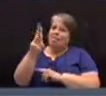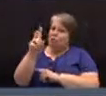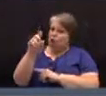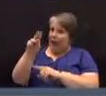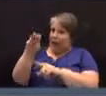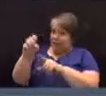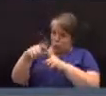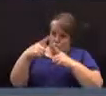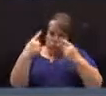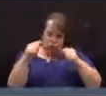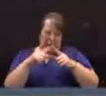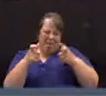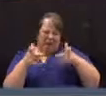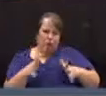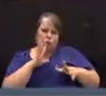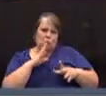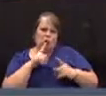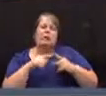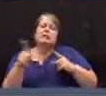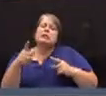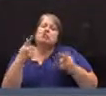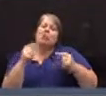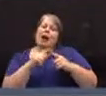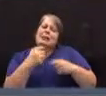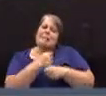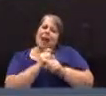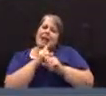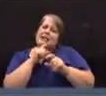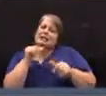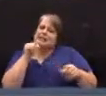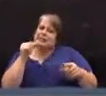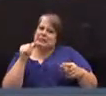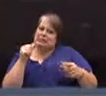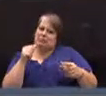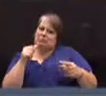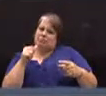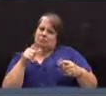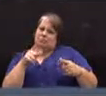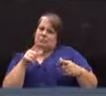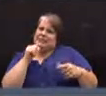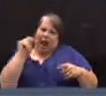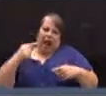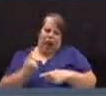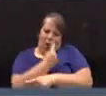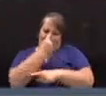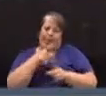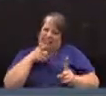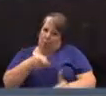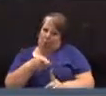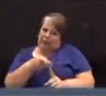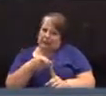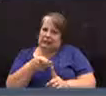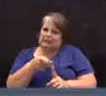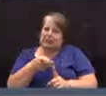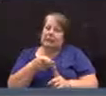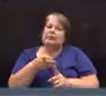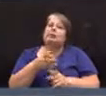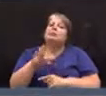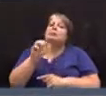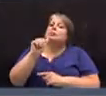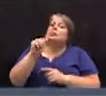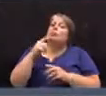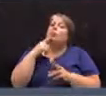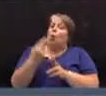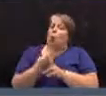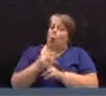we're trying to make it so that it's a germane and appropriate motion. Thank you, Councillor Fisher. So it's appropriate, so